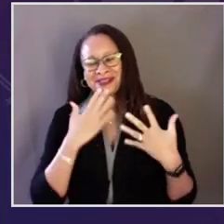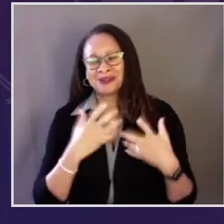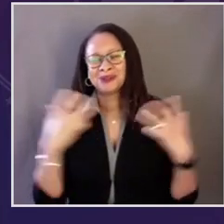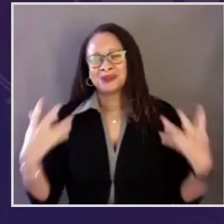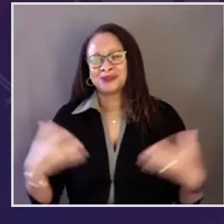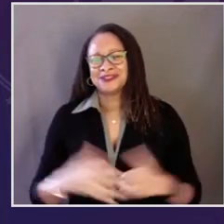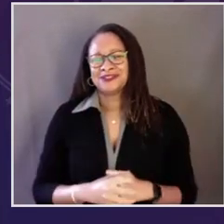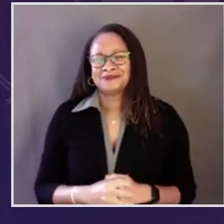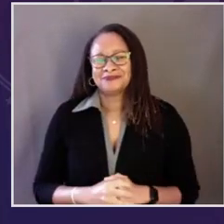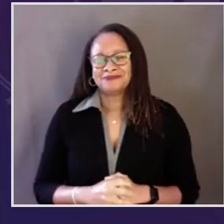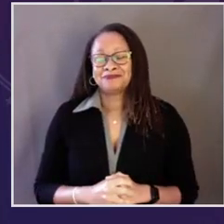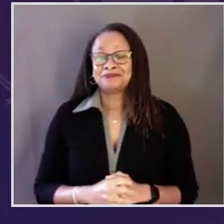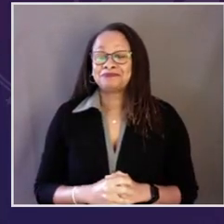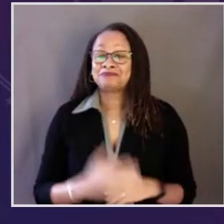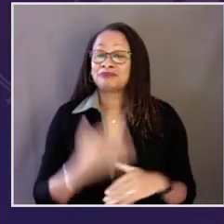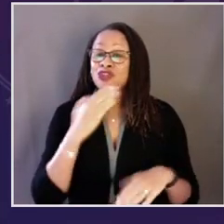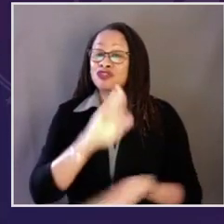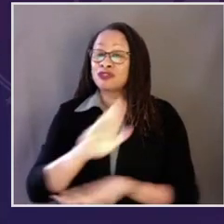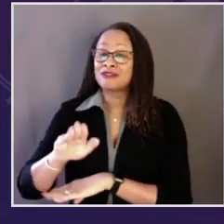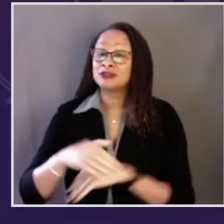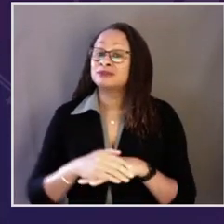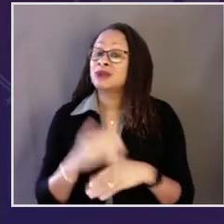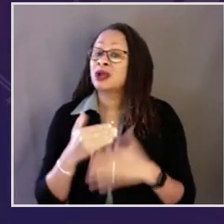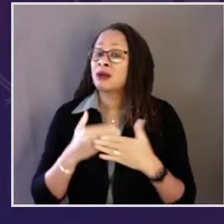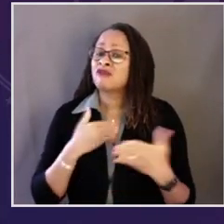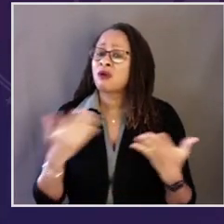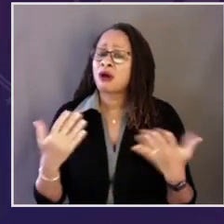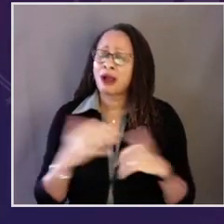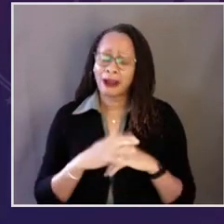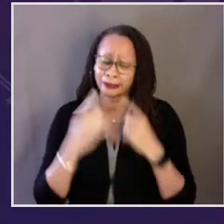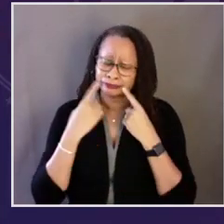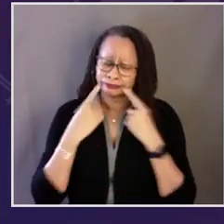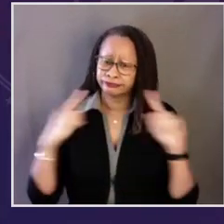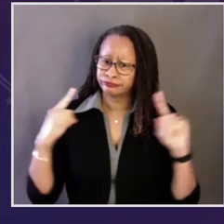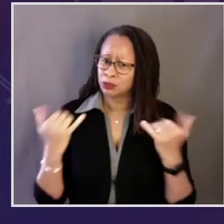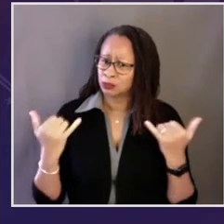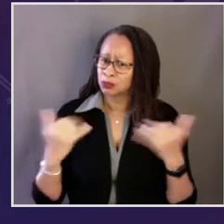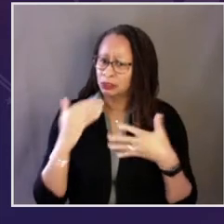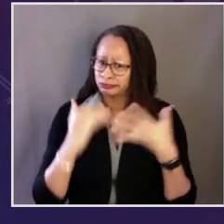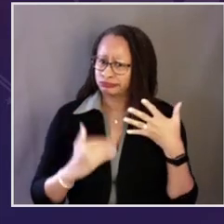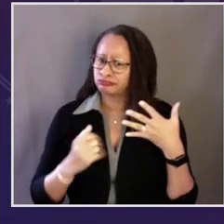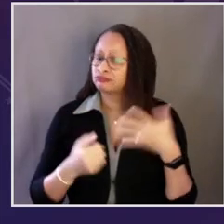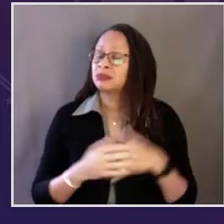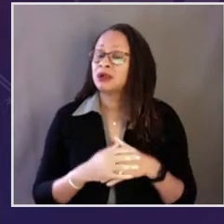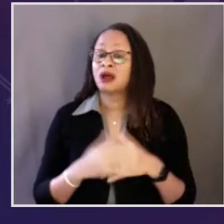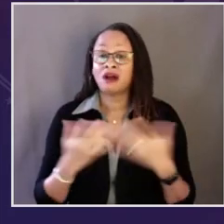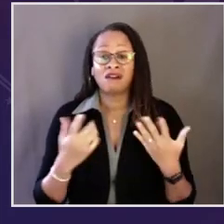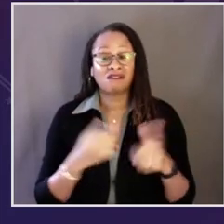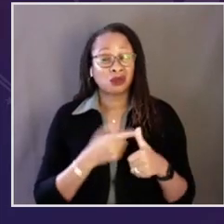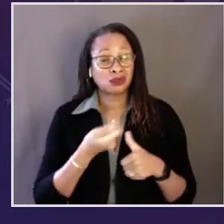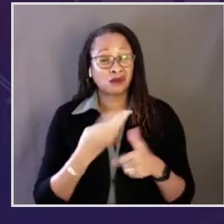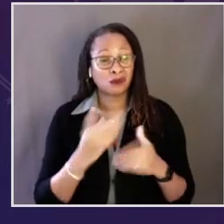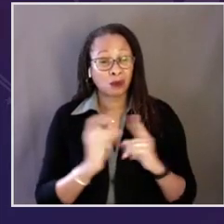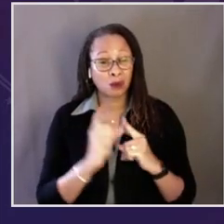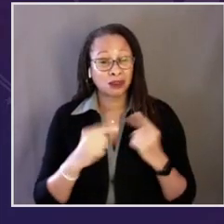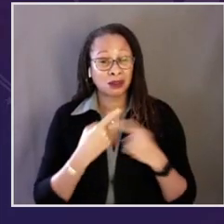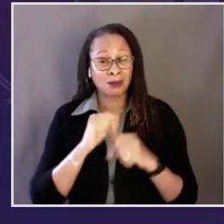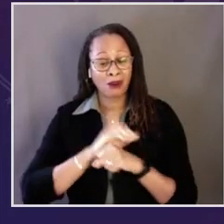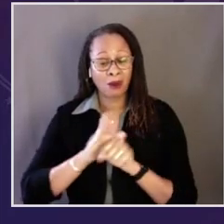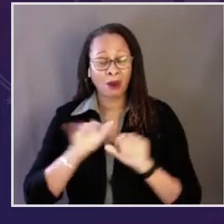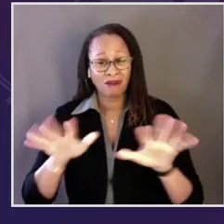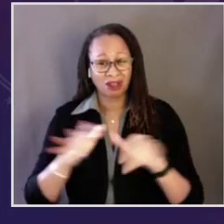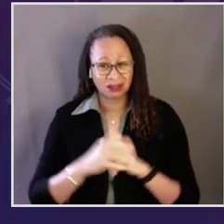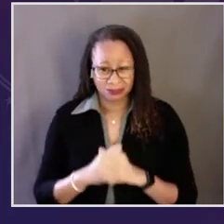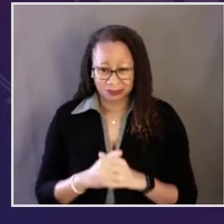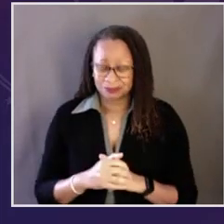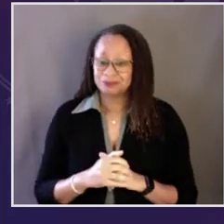me. But thank you. Thank you very much. Good afternoon. Before I make my announcements